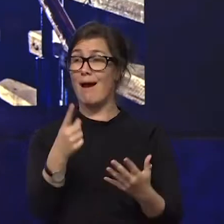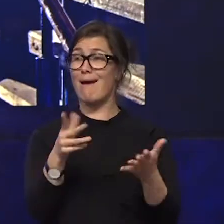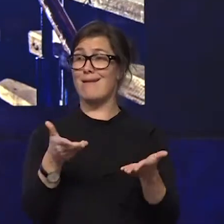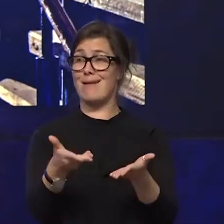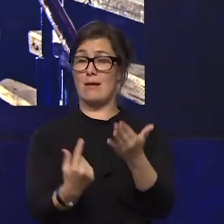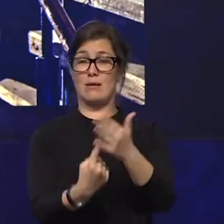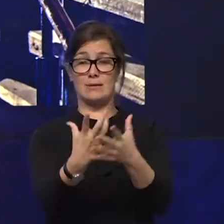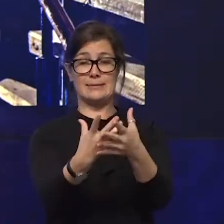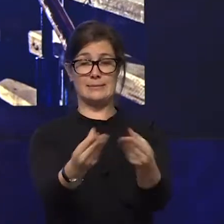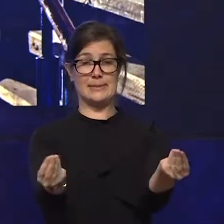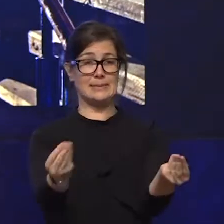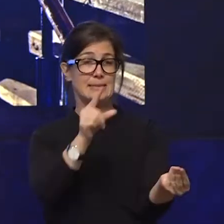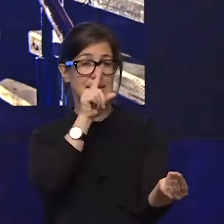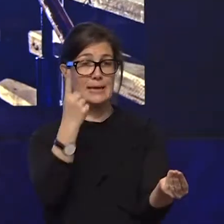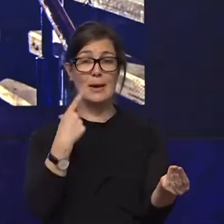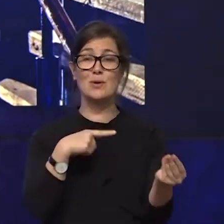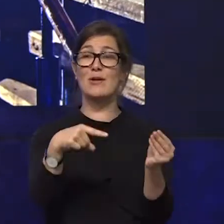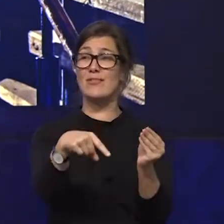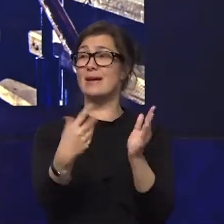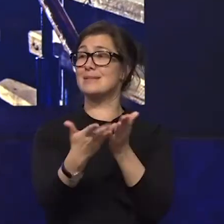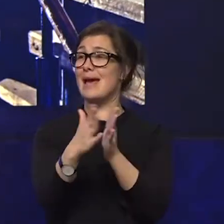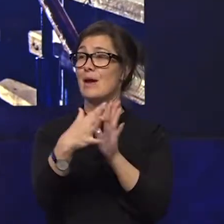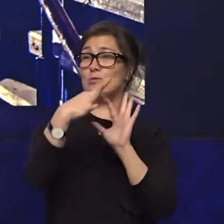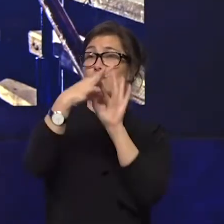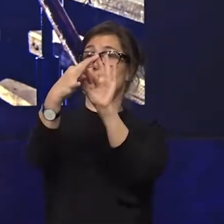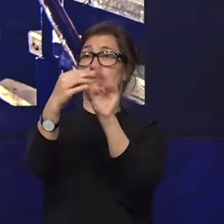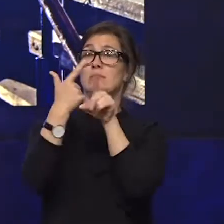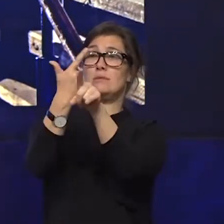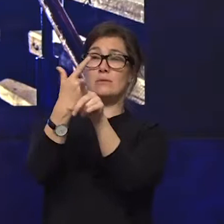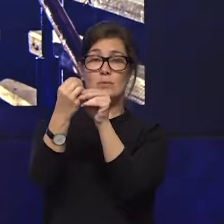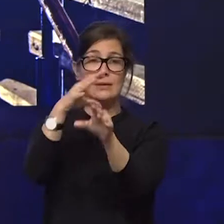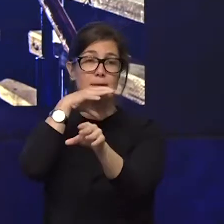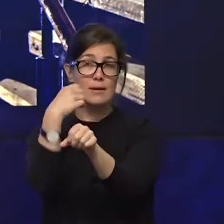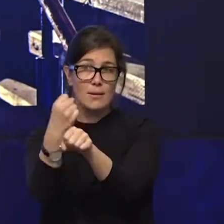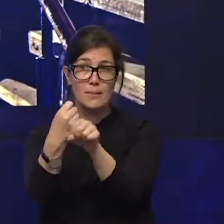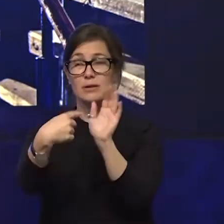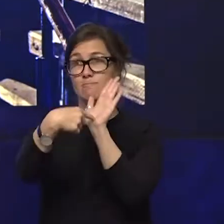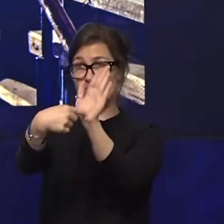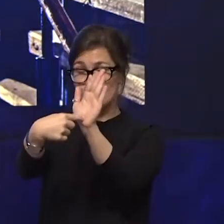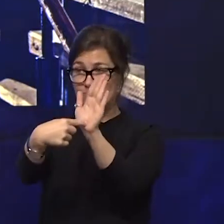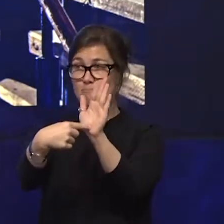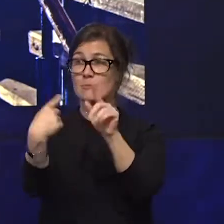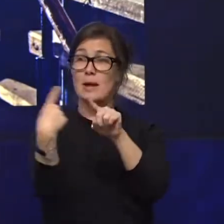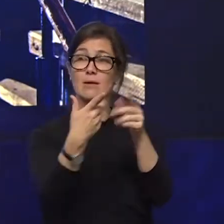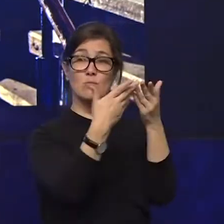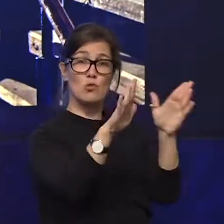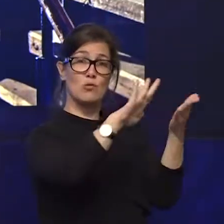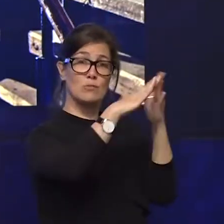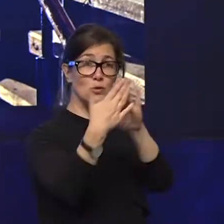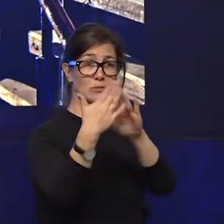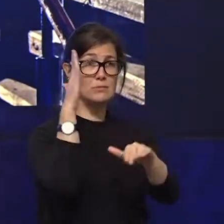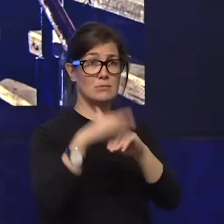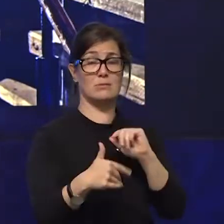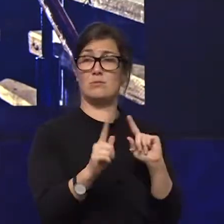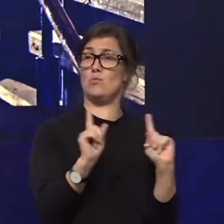essential in framing the conversations with government essential with framing the conversations with the broader community around